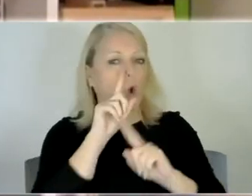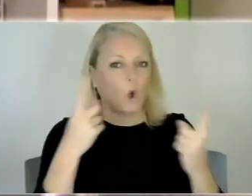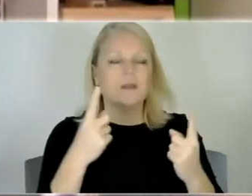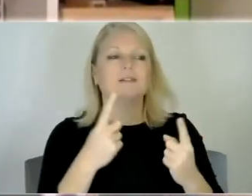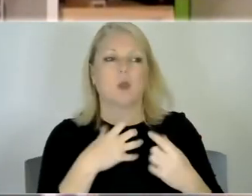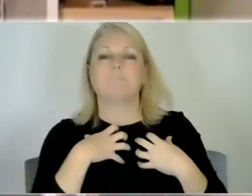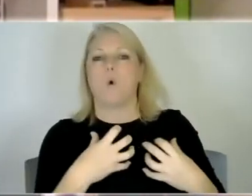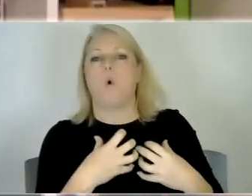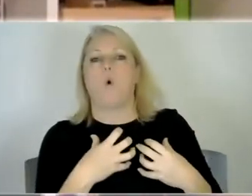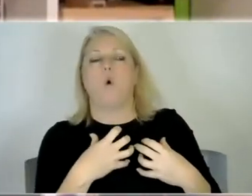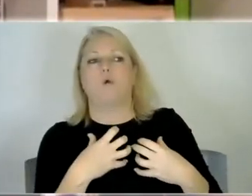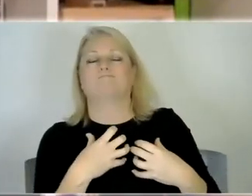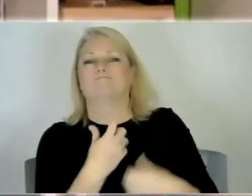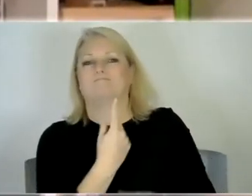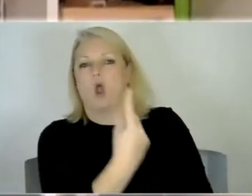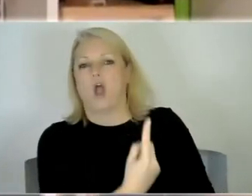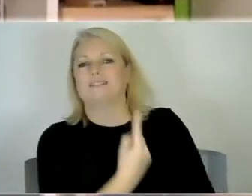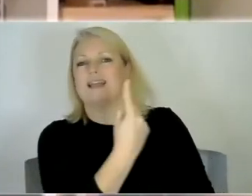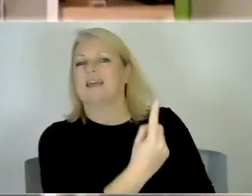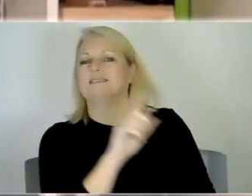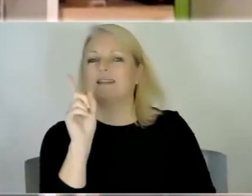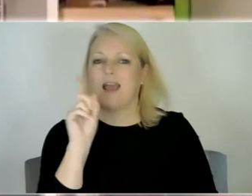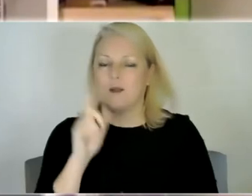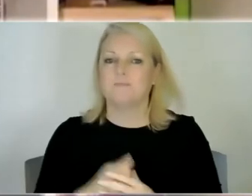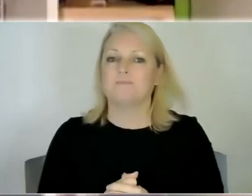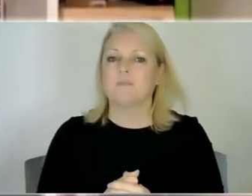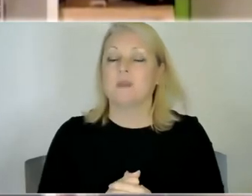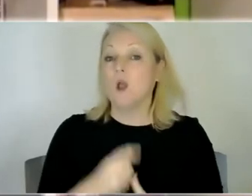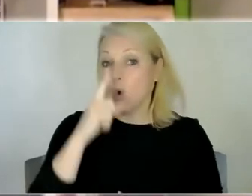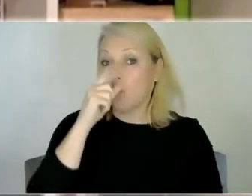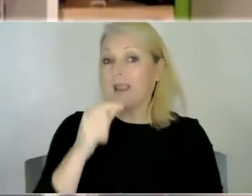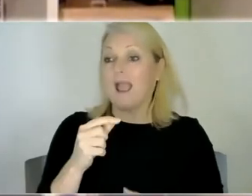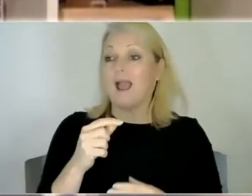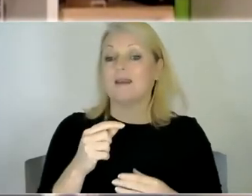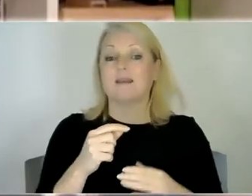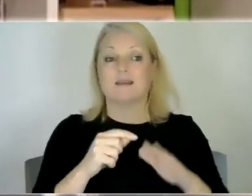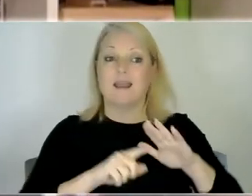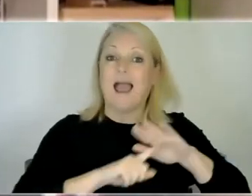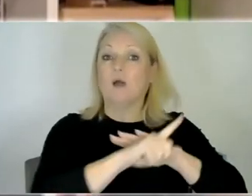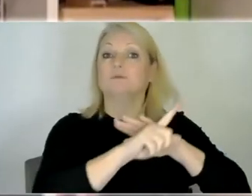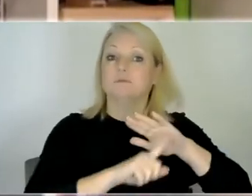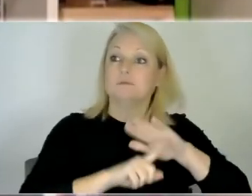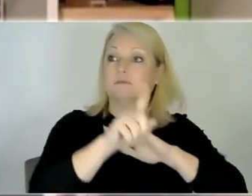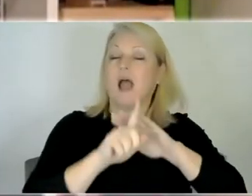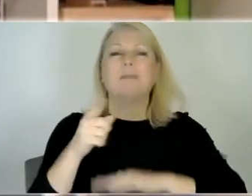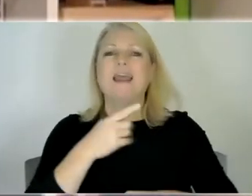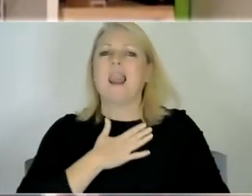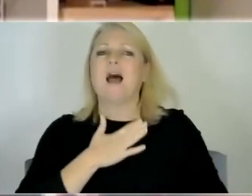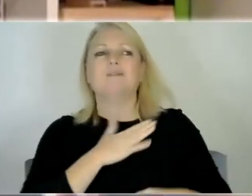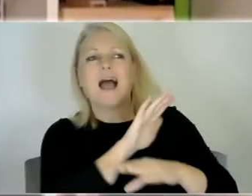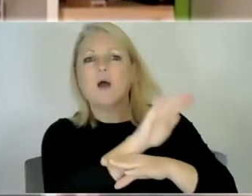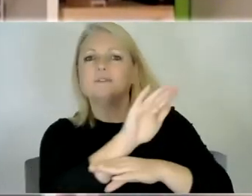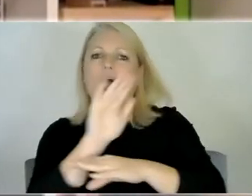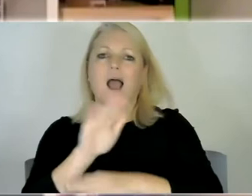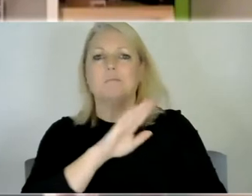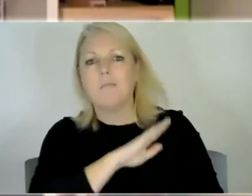because for him like we we can go out to as much as he loves being outside and loves going to the park and